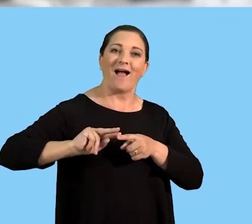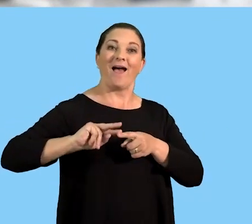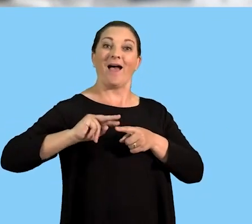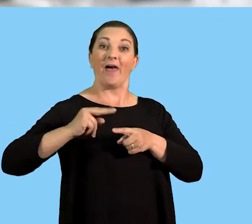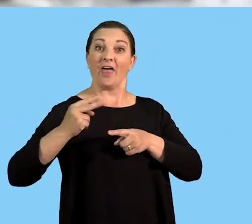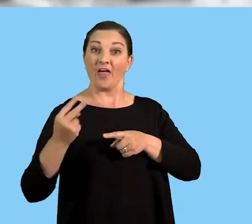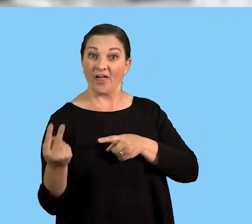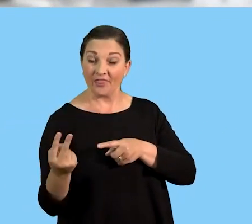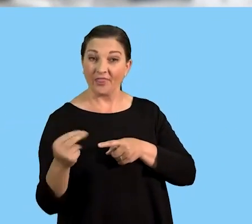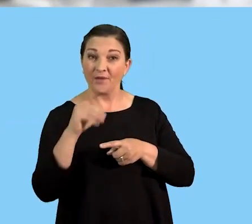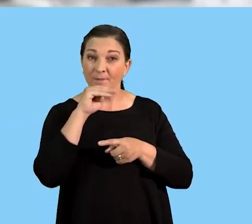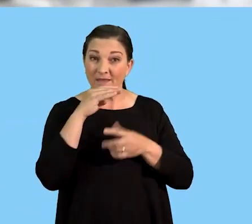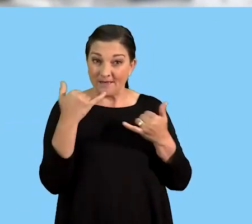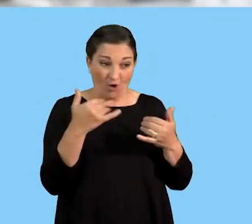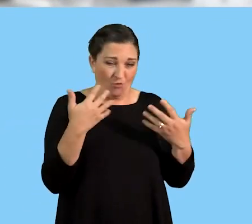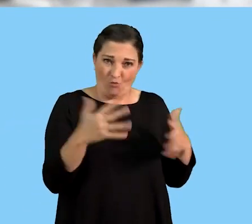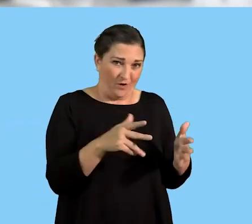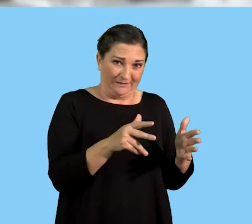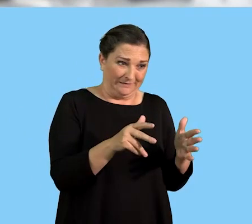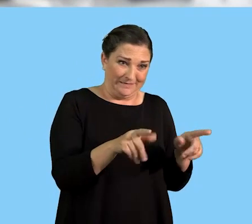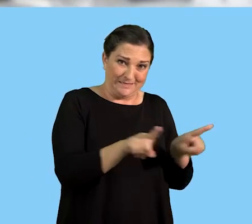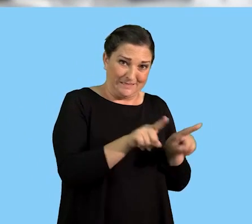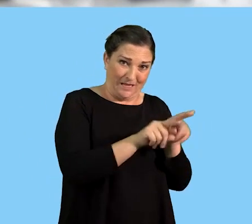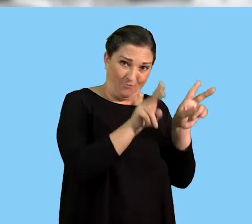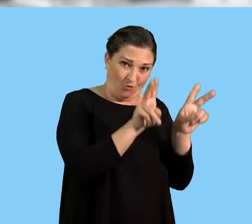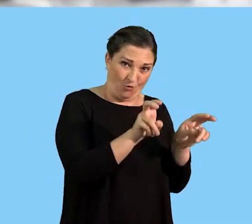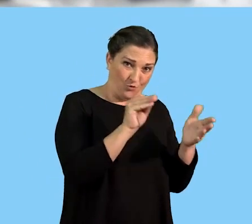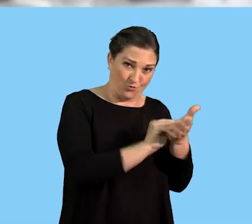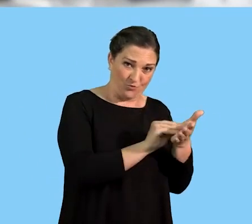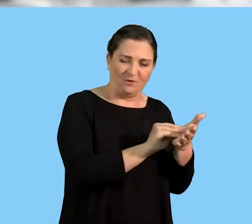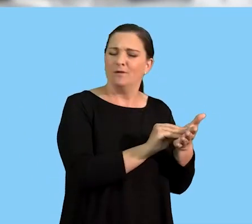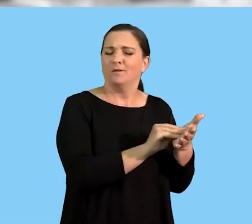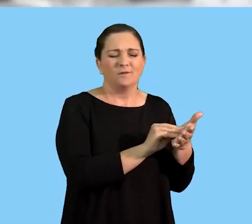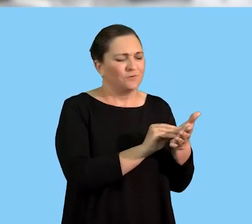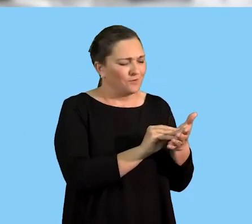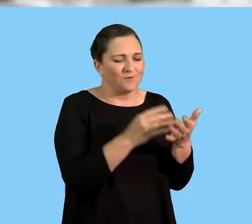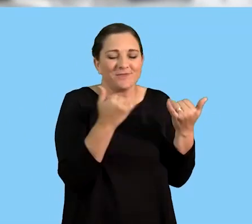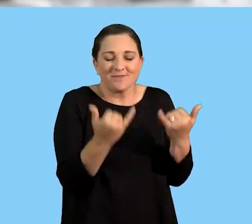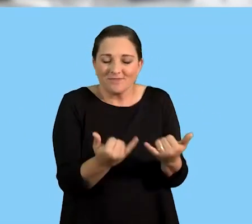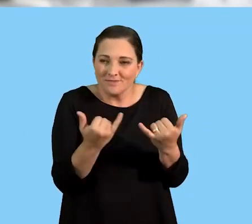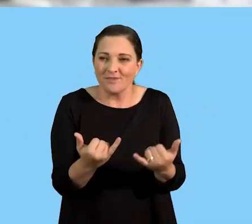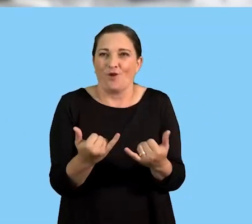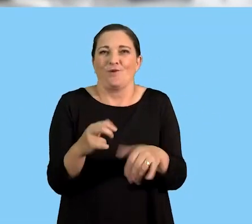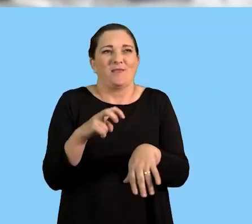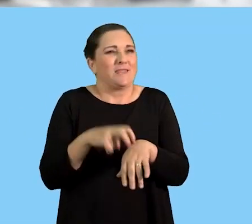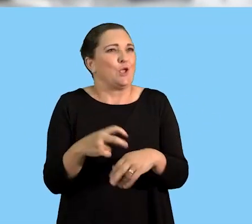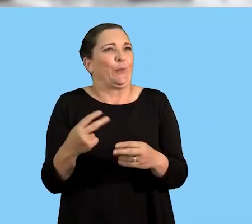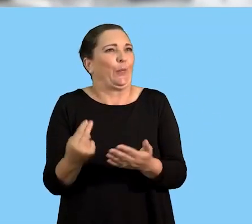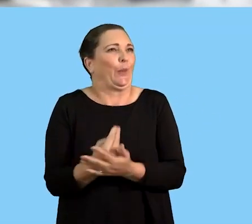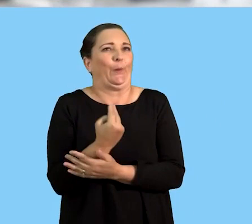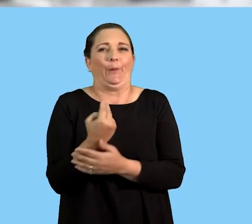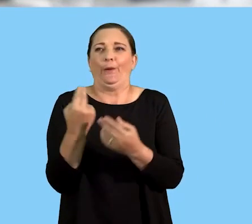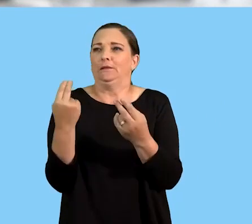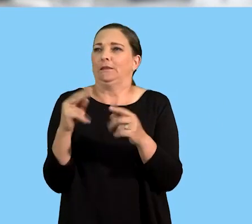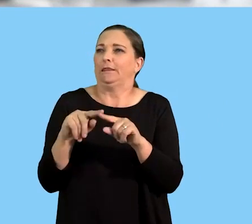you are not going to repeat what you have already identified in the scenario. You need to then come up with different